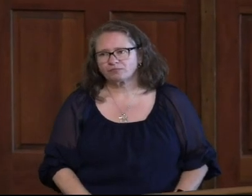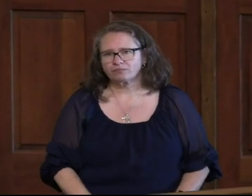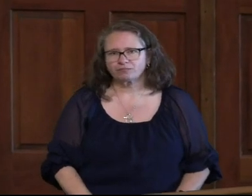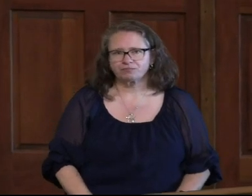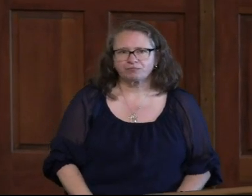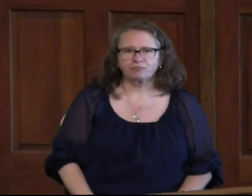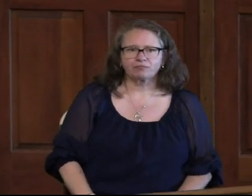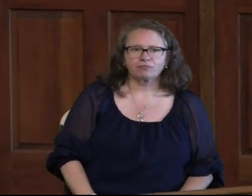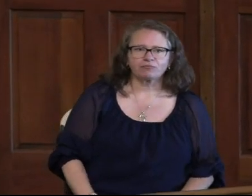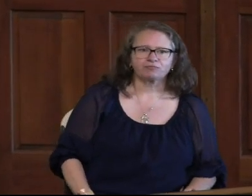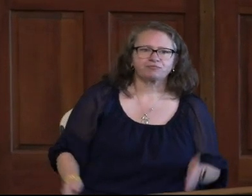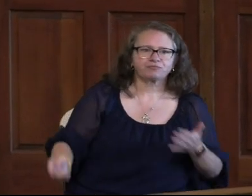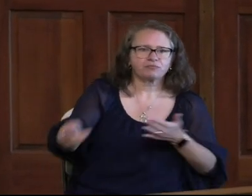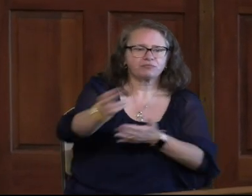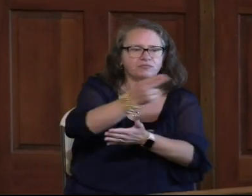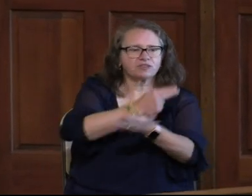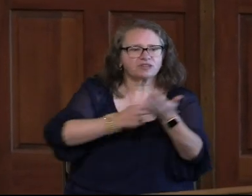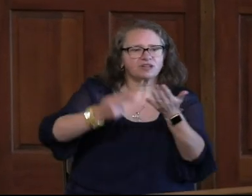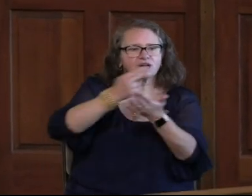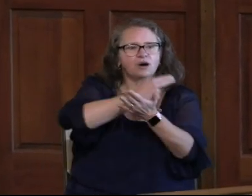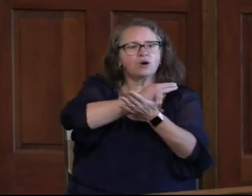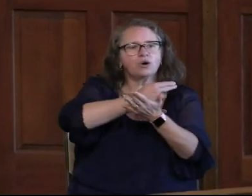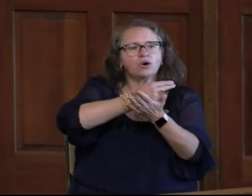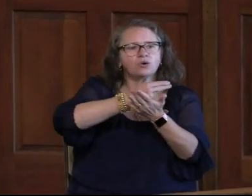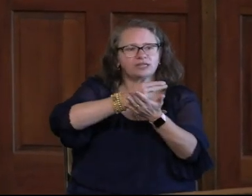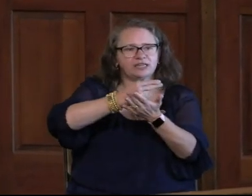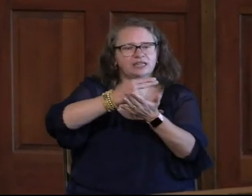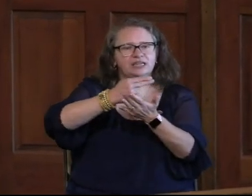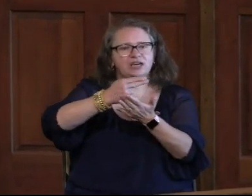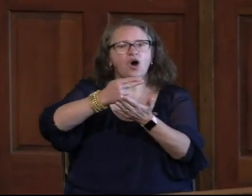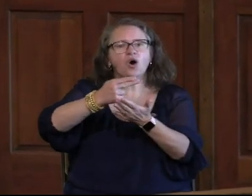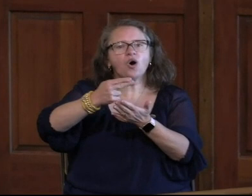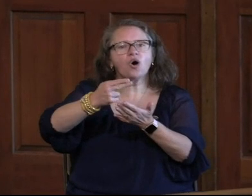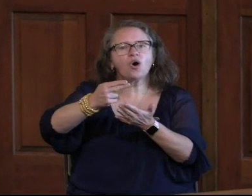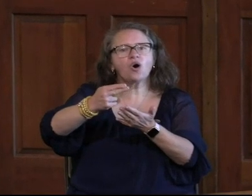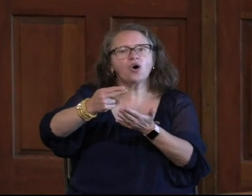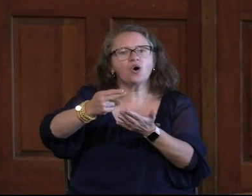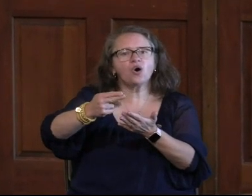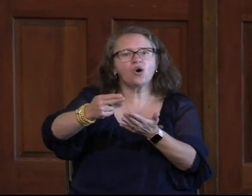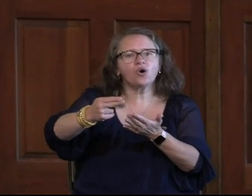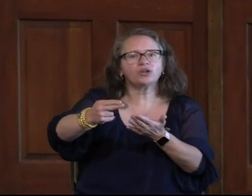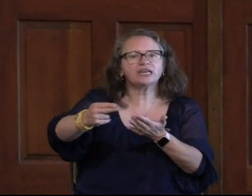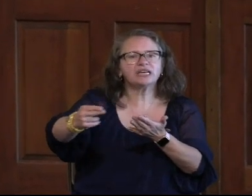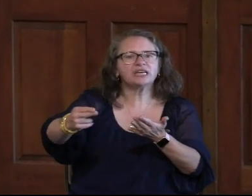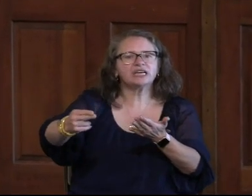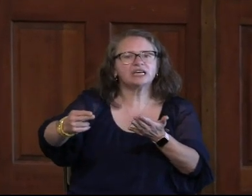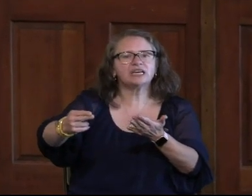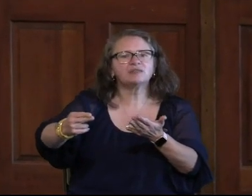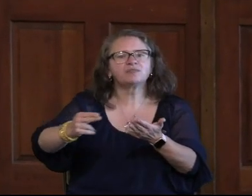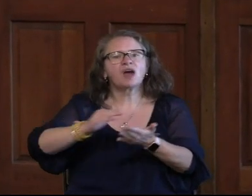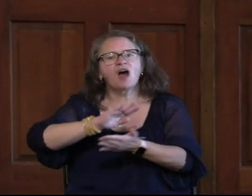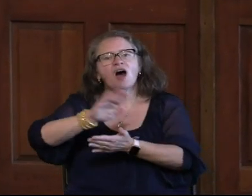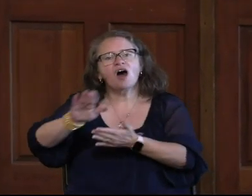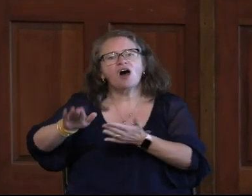voices, church. Holy, holy, holy.